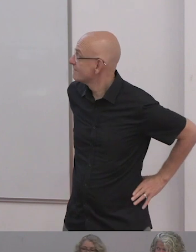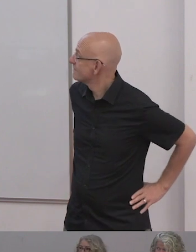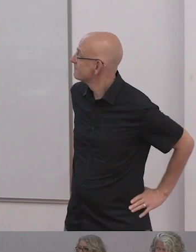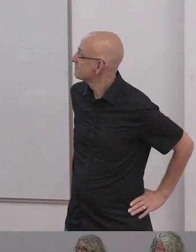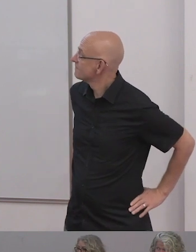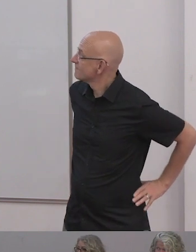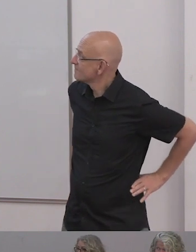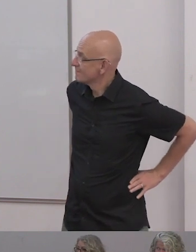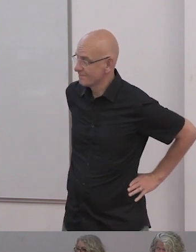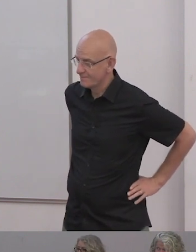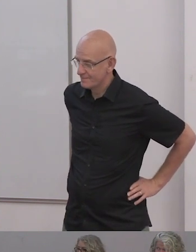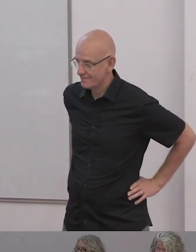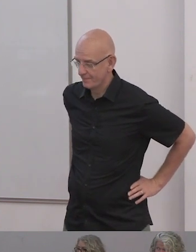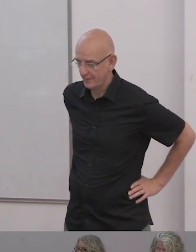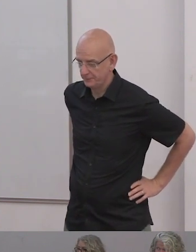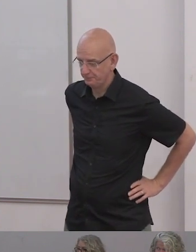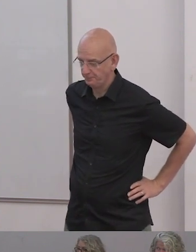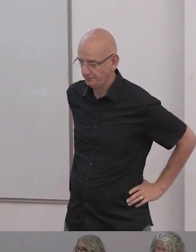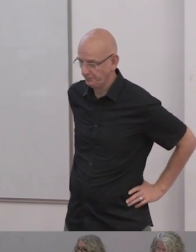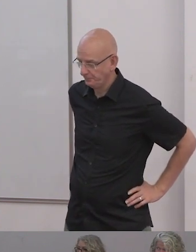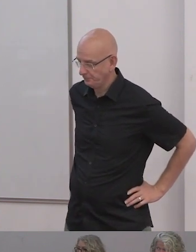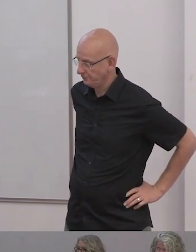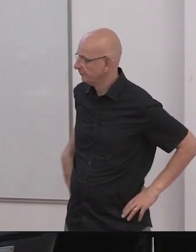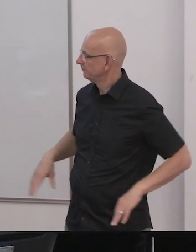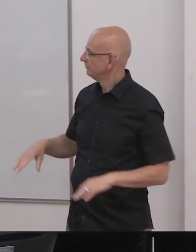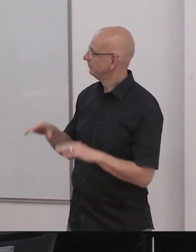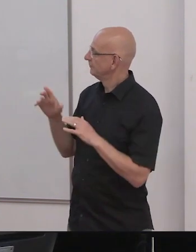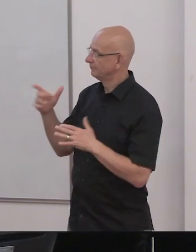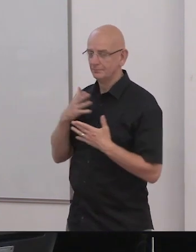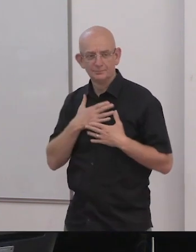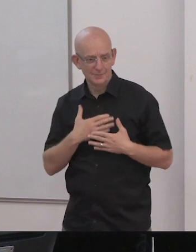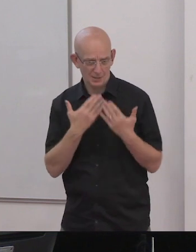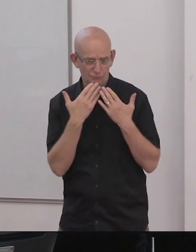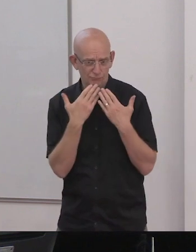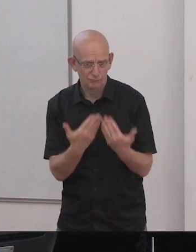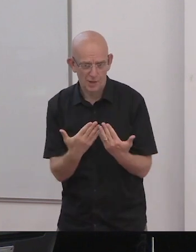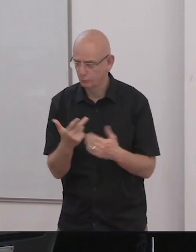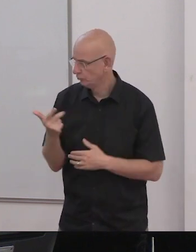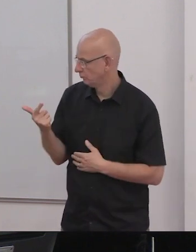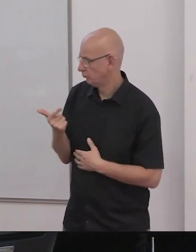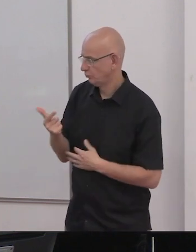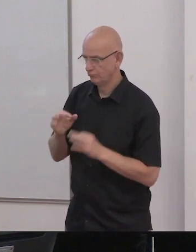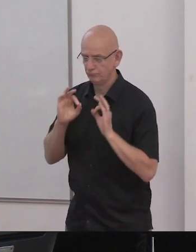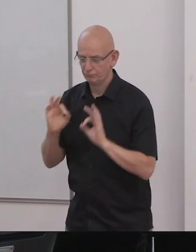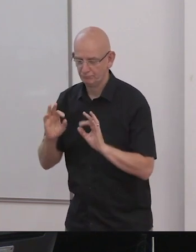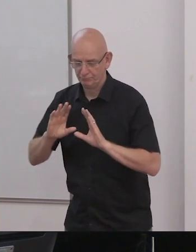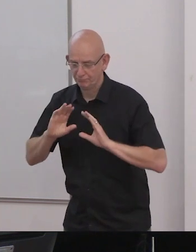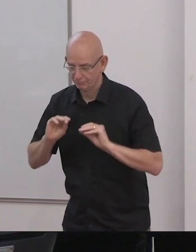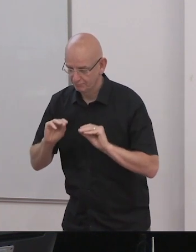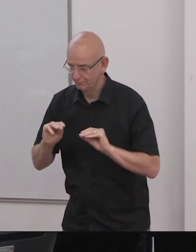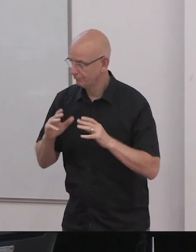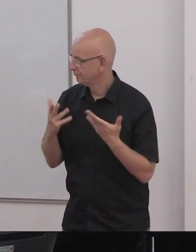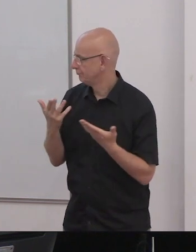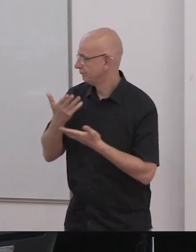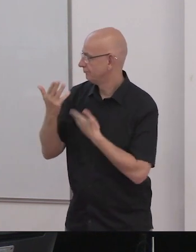A huge, huge big thank you to both of you, to Pippa and Reardon for giving us such a... A clear insight to